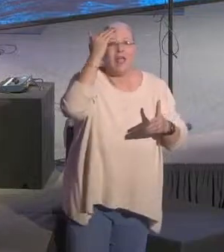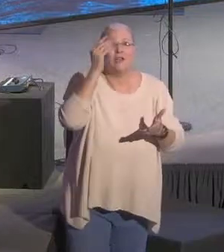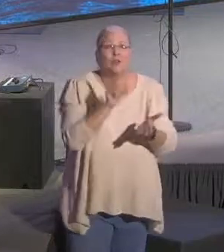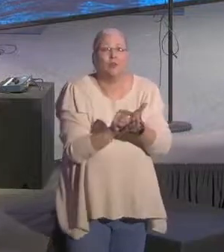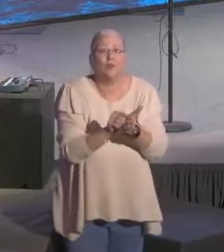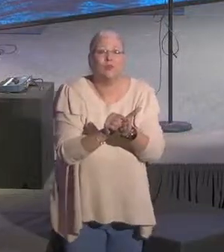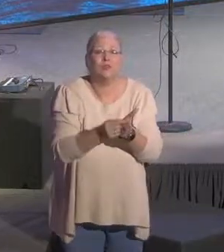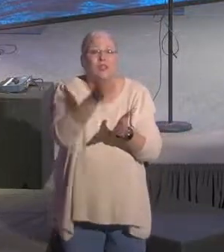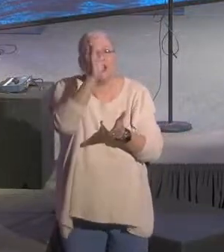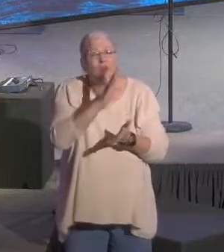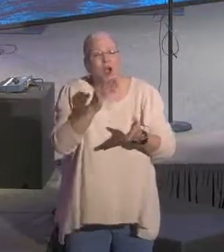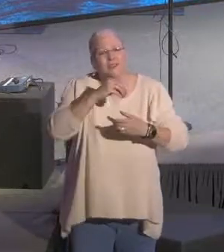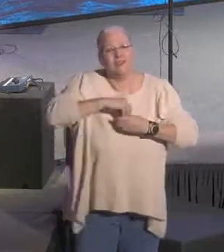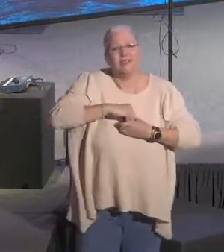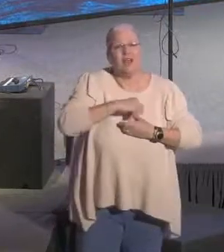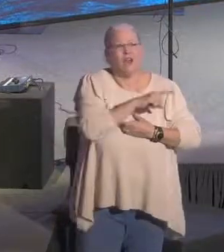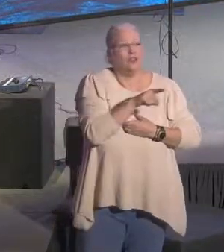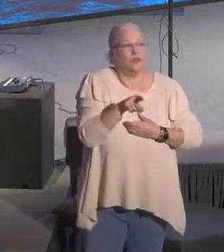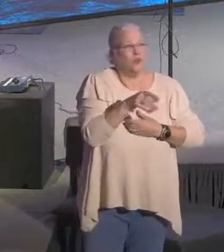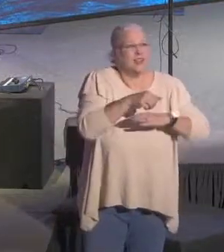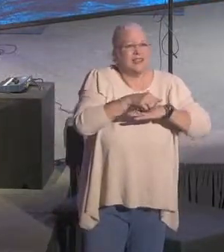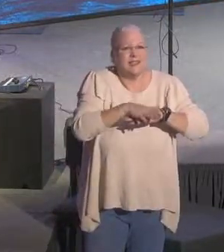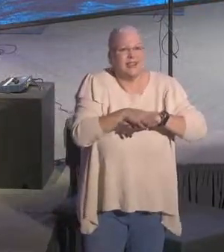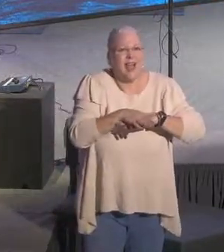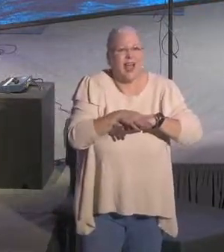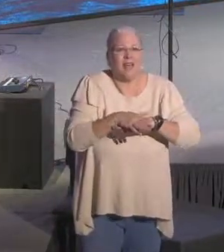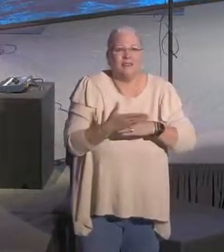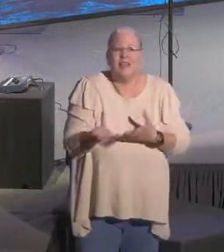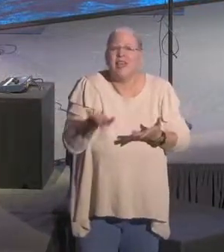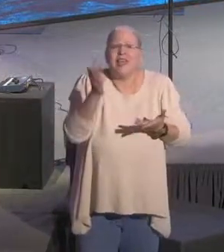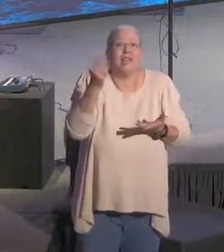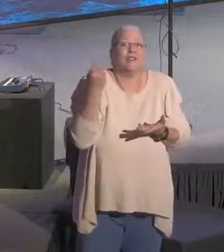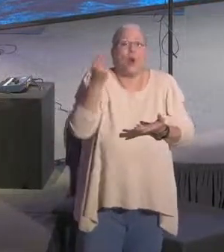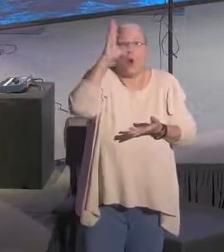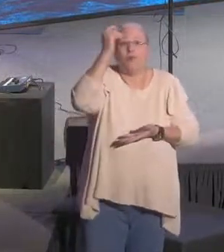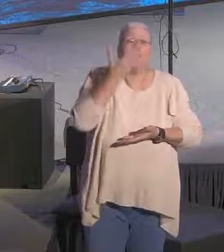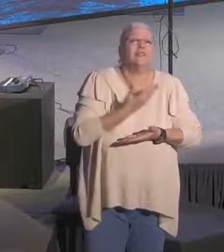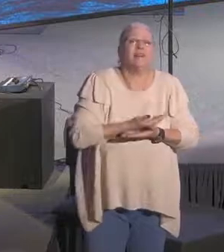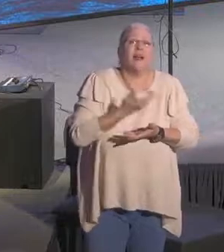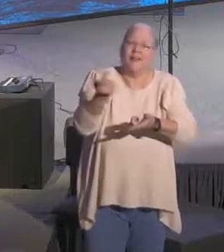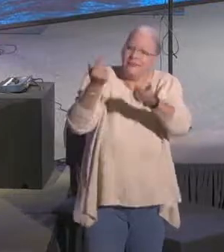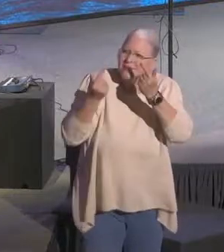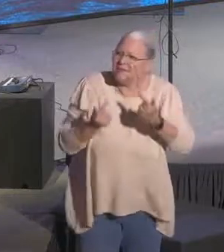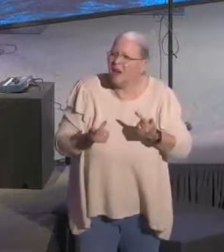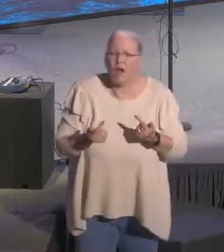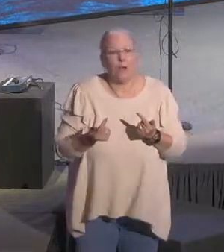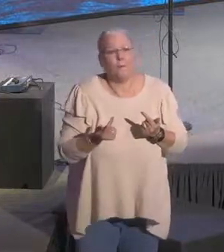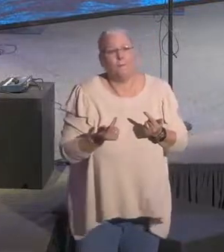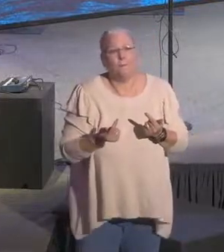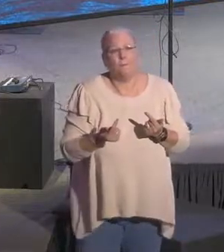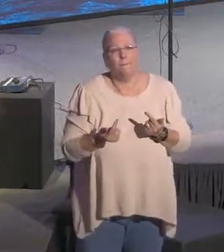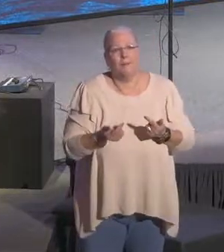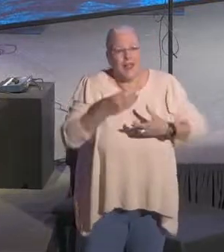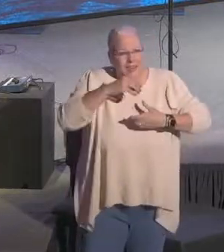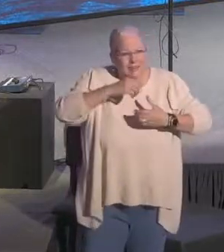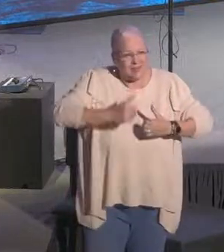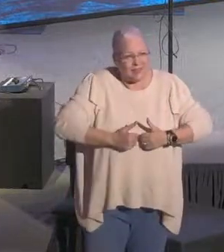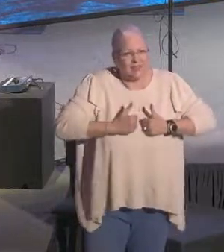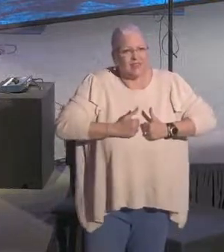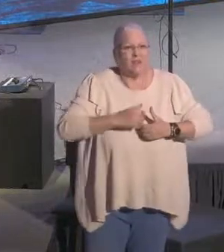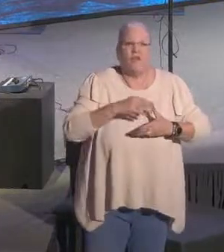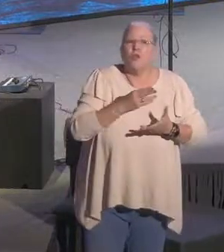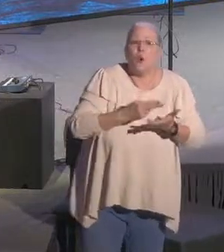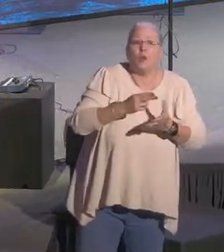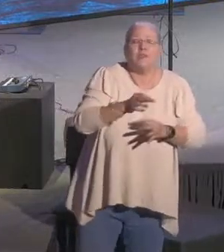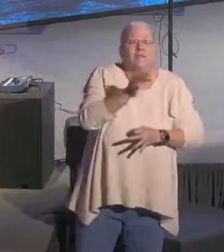you, that God has sent his helper, his advocate, his paraclete to come and take up residence within you, that